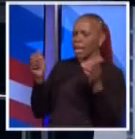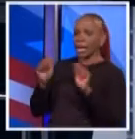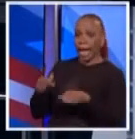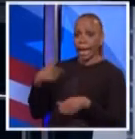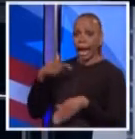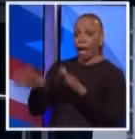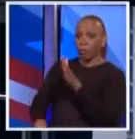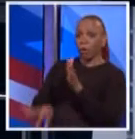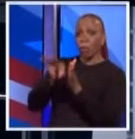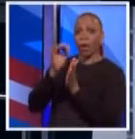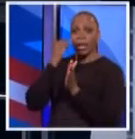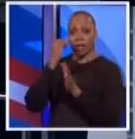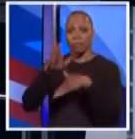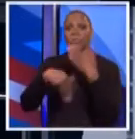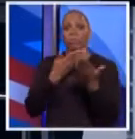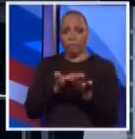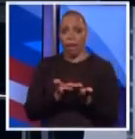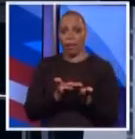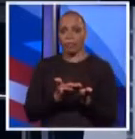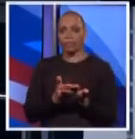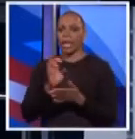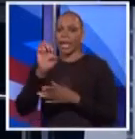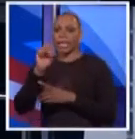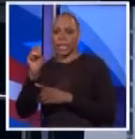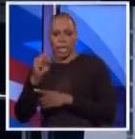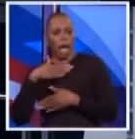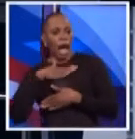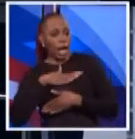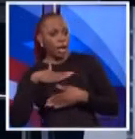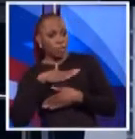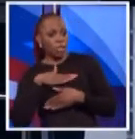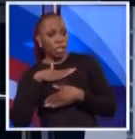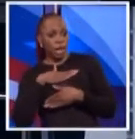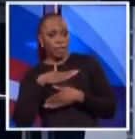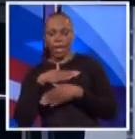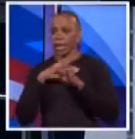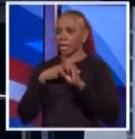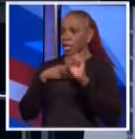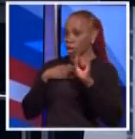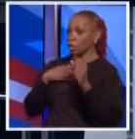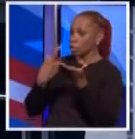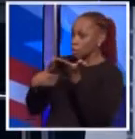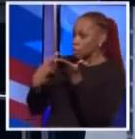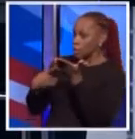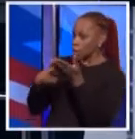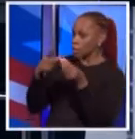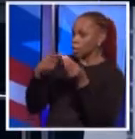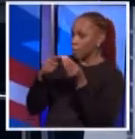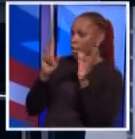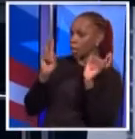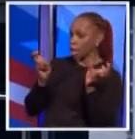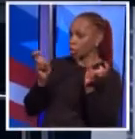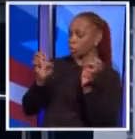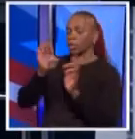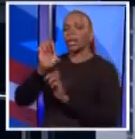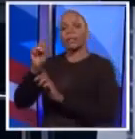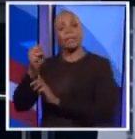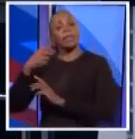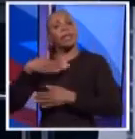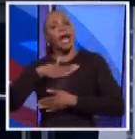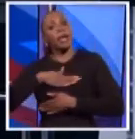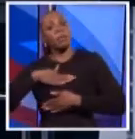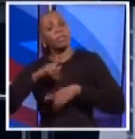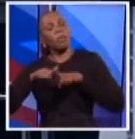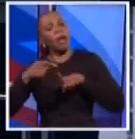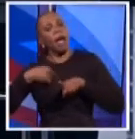you if you came out of our screening panel. I appreciate that. And you could have talked honestly about these issues. Thank you. I appreciate that. But let me